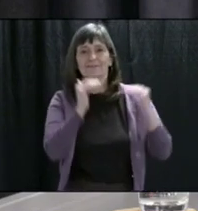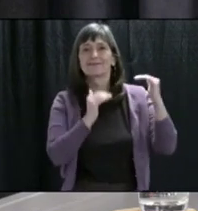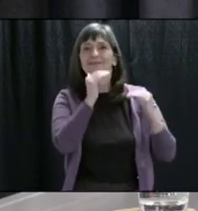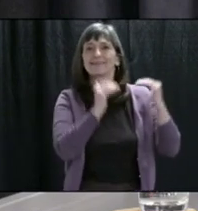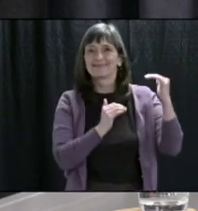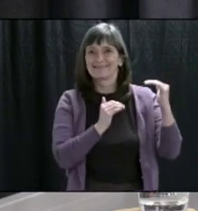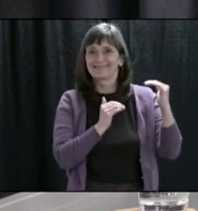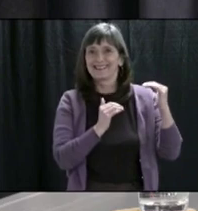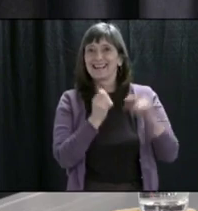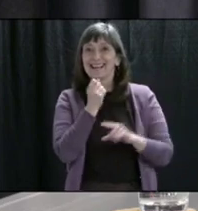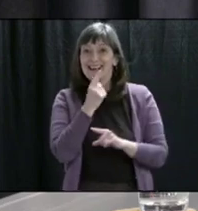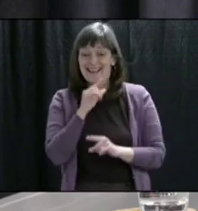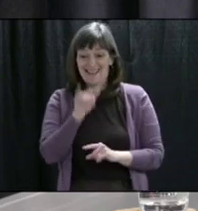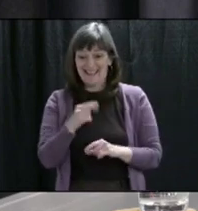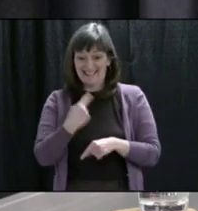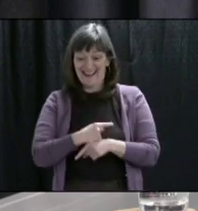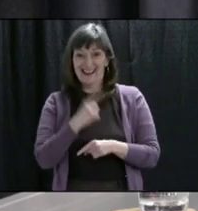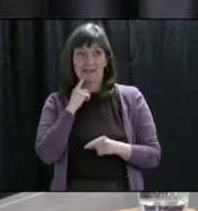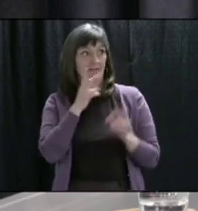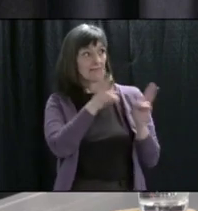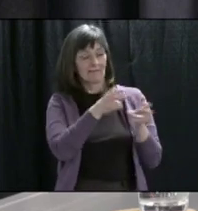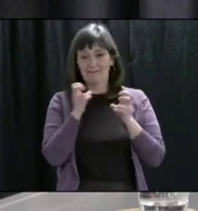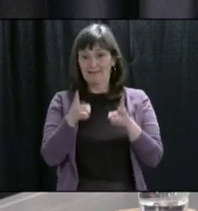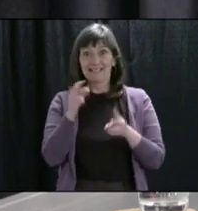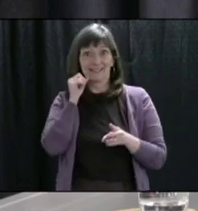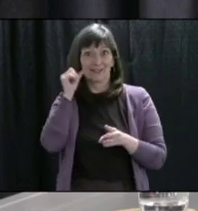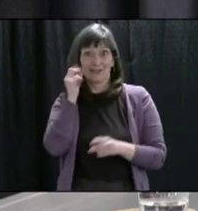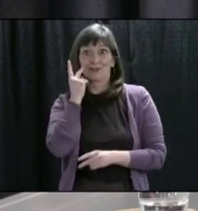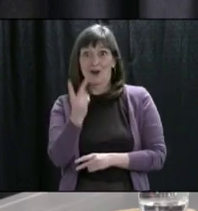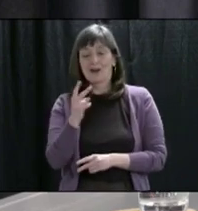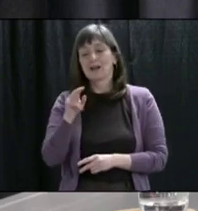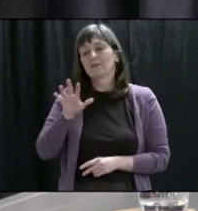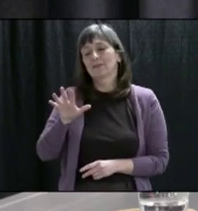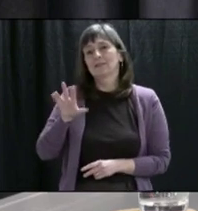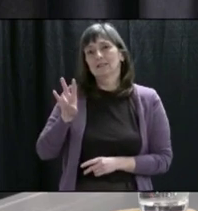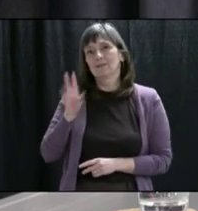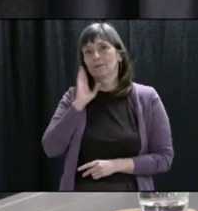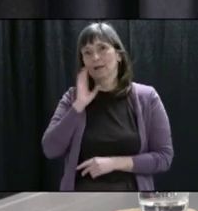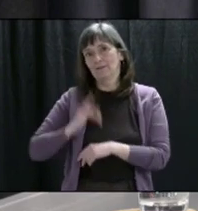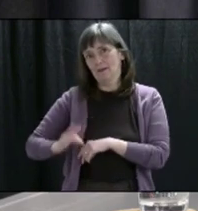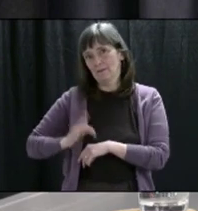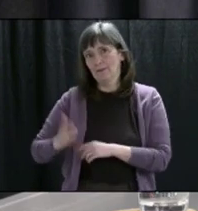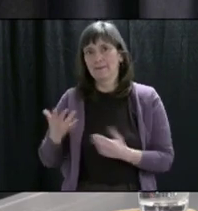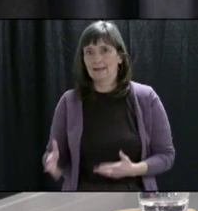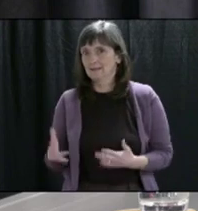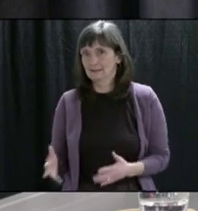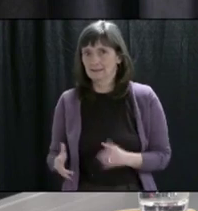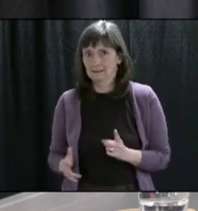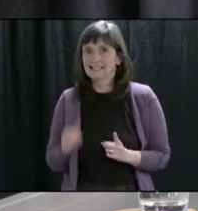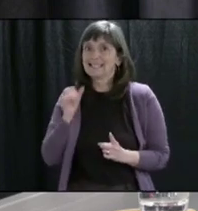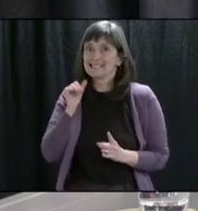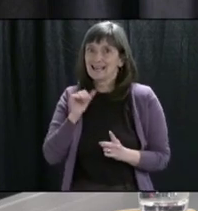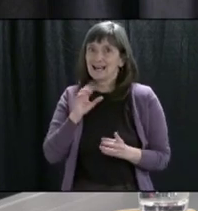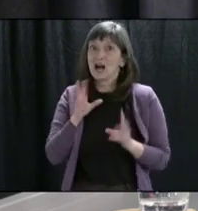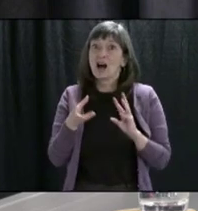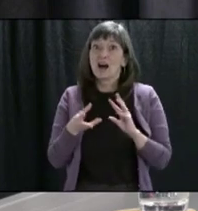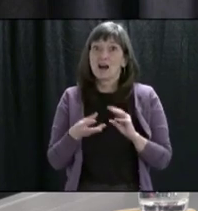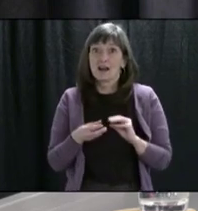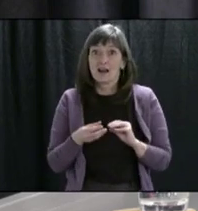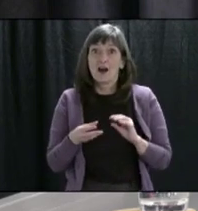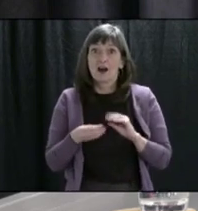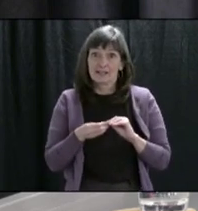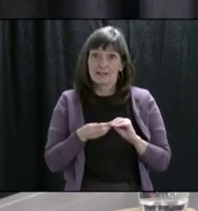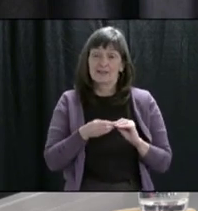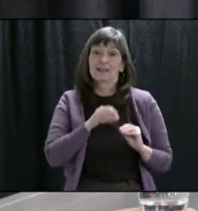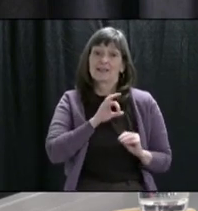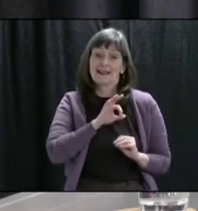57 of our 98 beds that were vacant. That allows us, hopefully, to be able